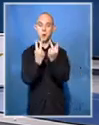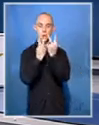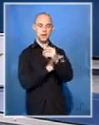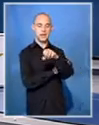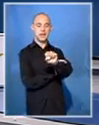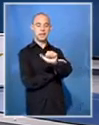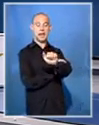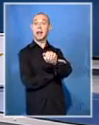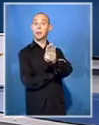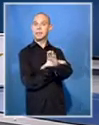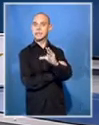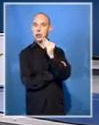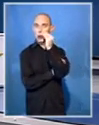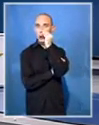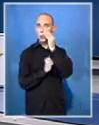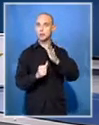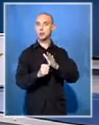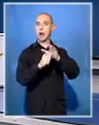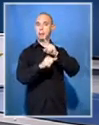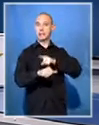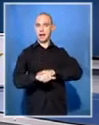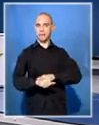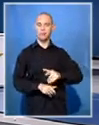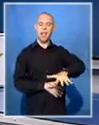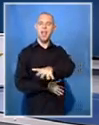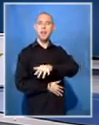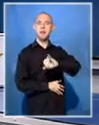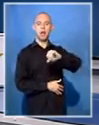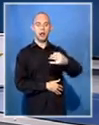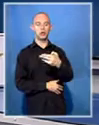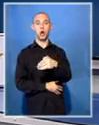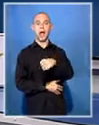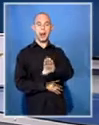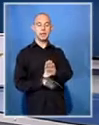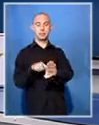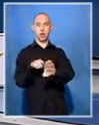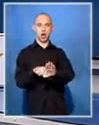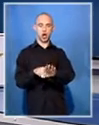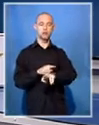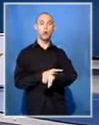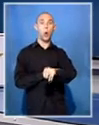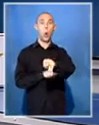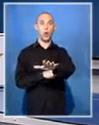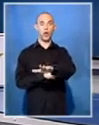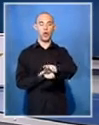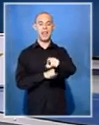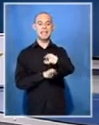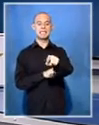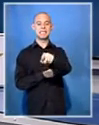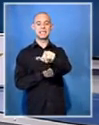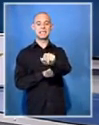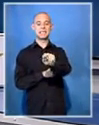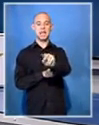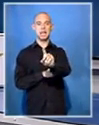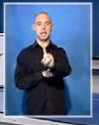SABC News, Prime Time. Zanspreit, north of Johannesburg, was a war zone again today. Scores of residents were arrested